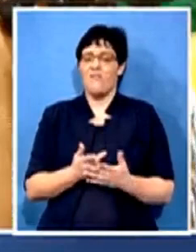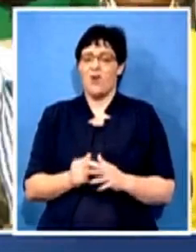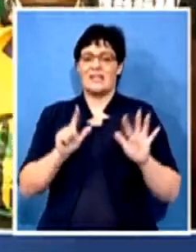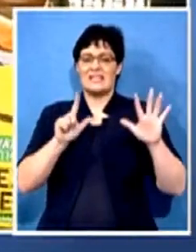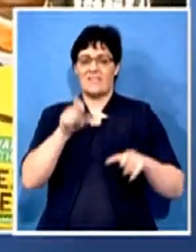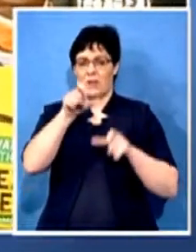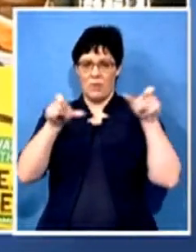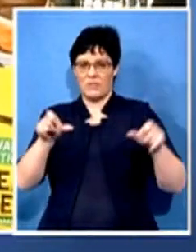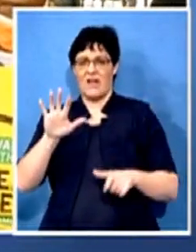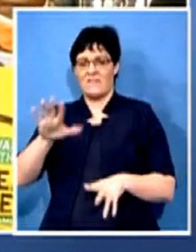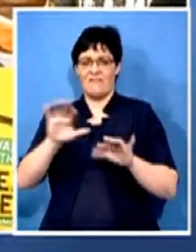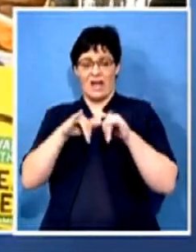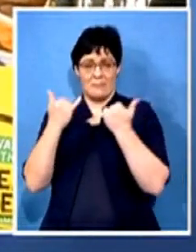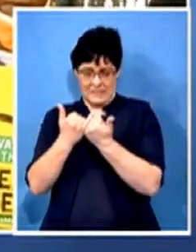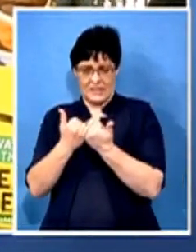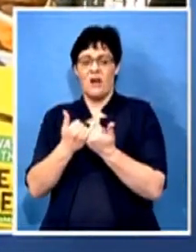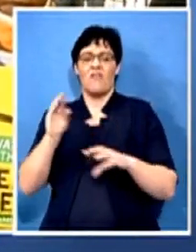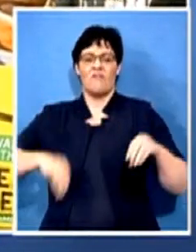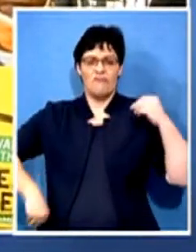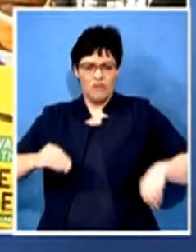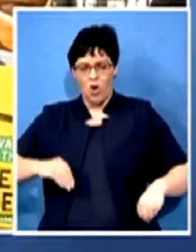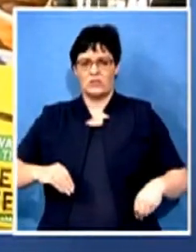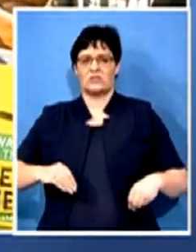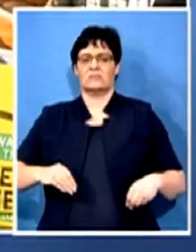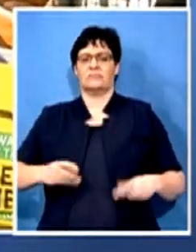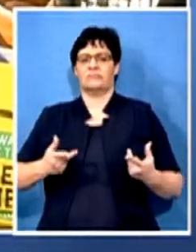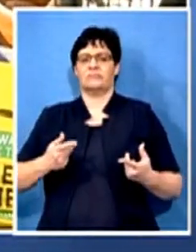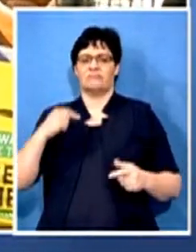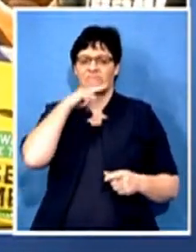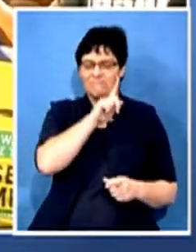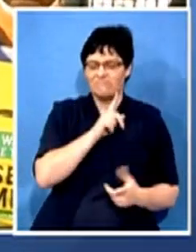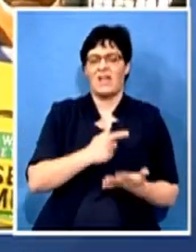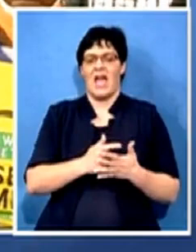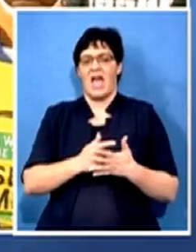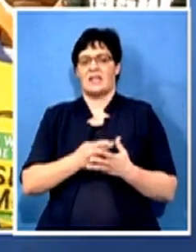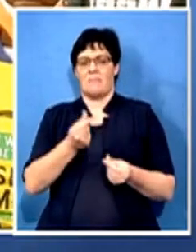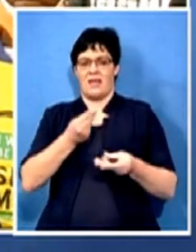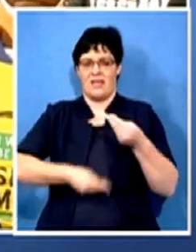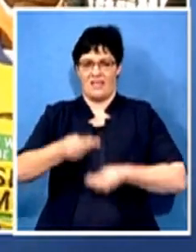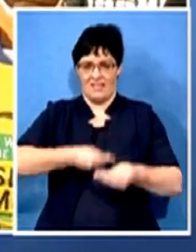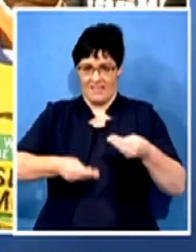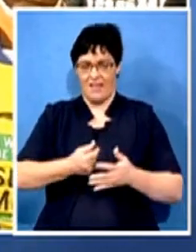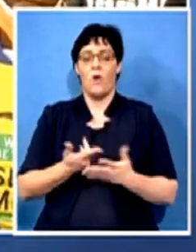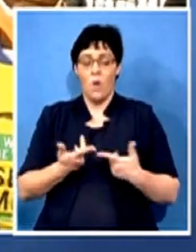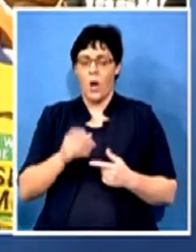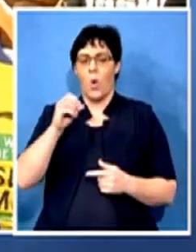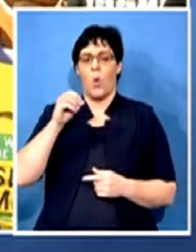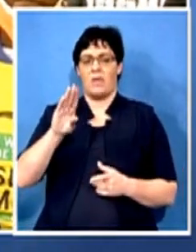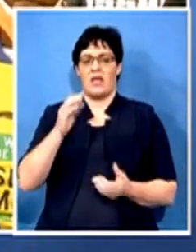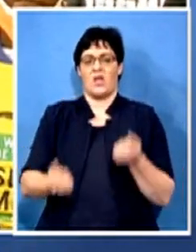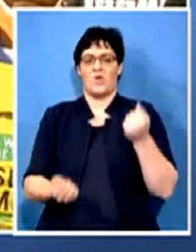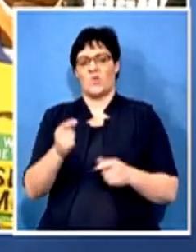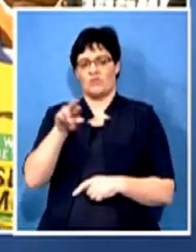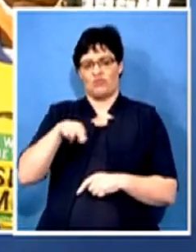corruption and money laundering. It has been, I understand, postponed at the Bloomington Regional Court. Palesa, give us the date once again with